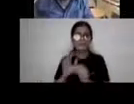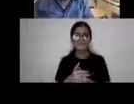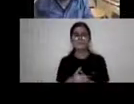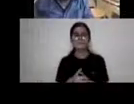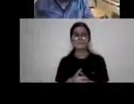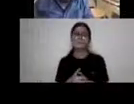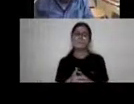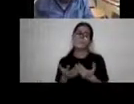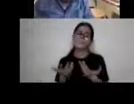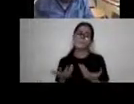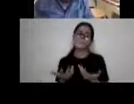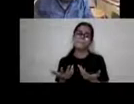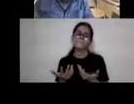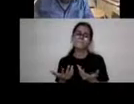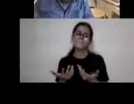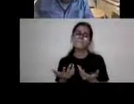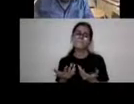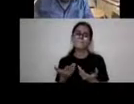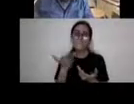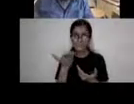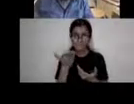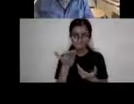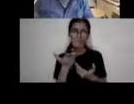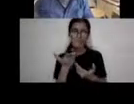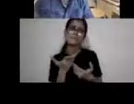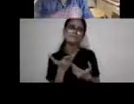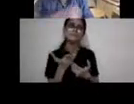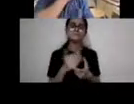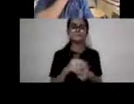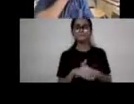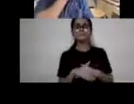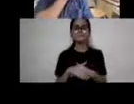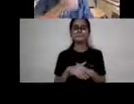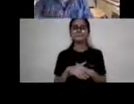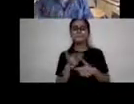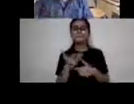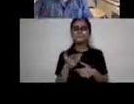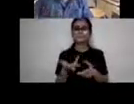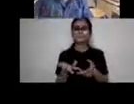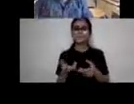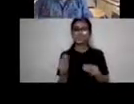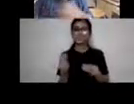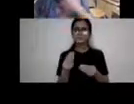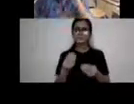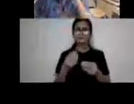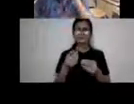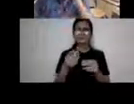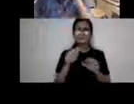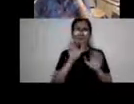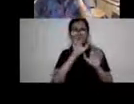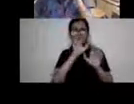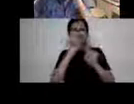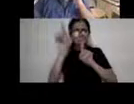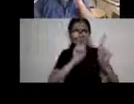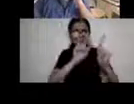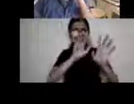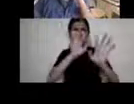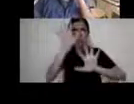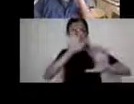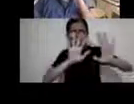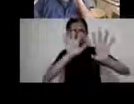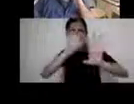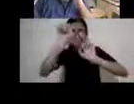it, uh, it, it did, um, become an iconic, uh, symbol of, uh, disability